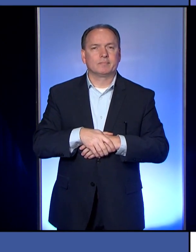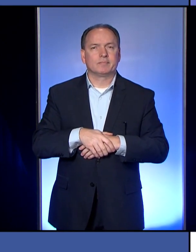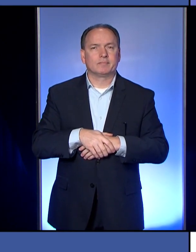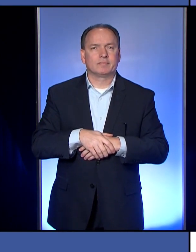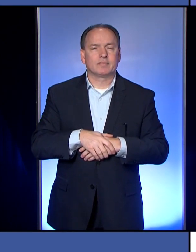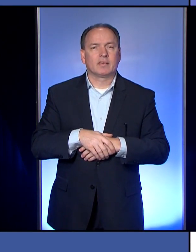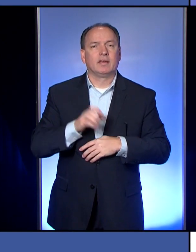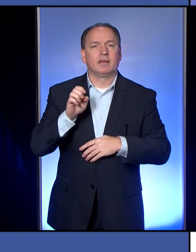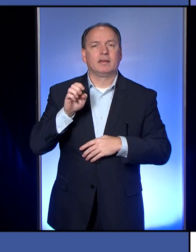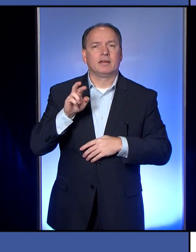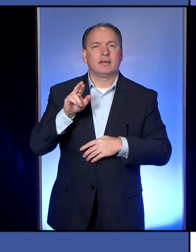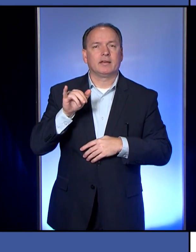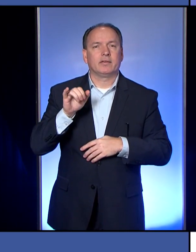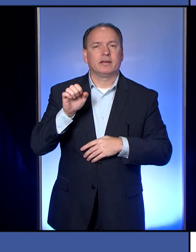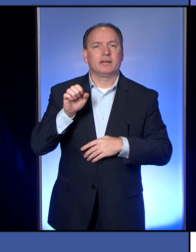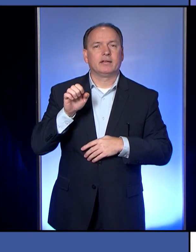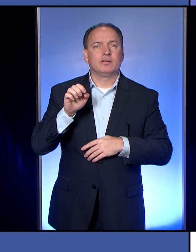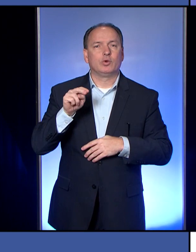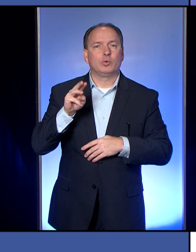Eerie news now.